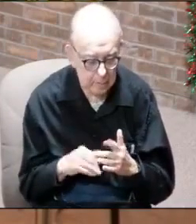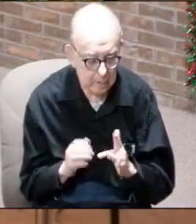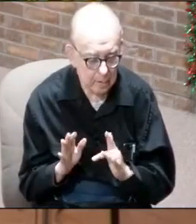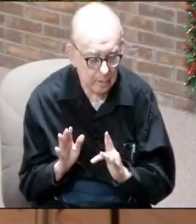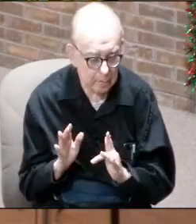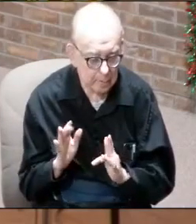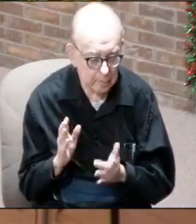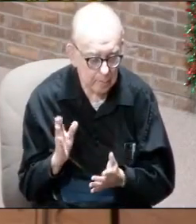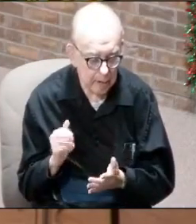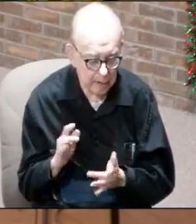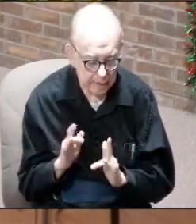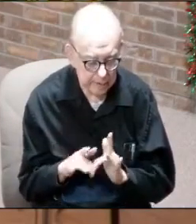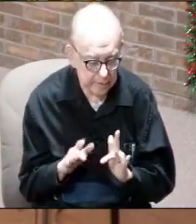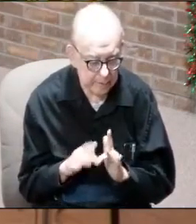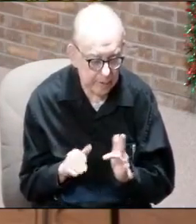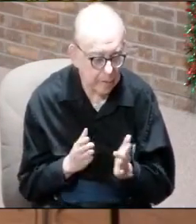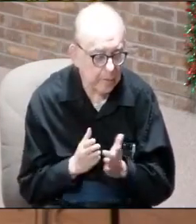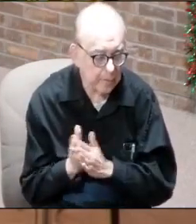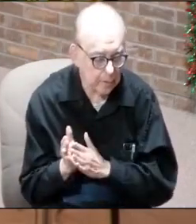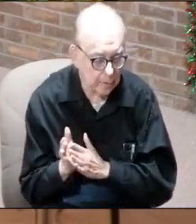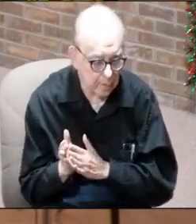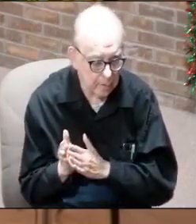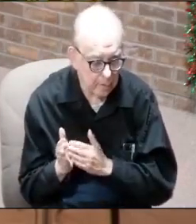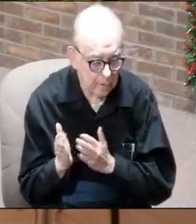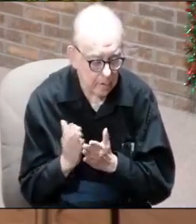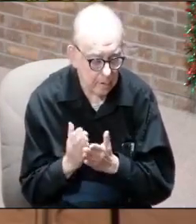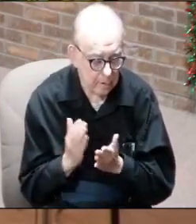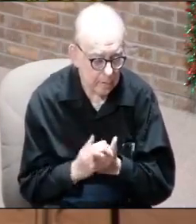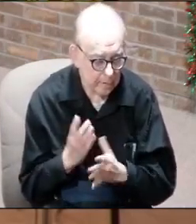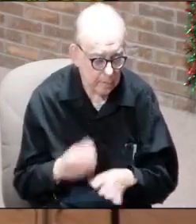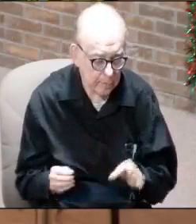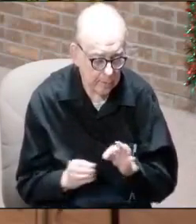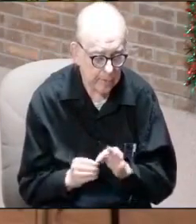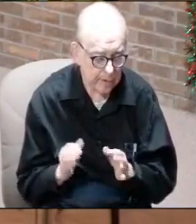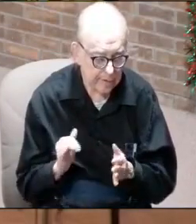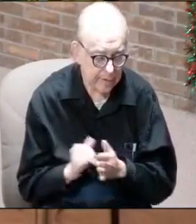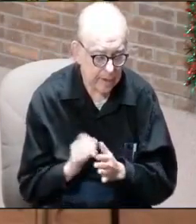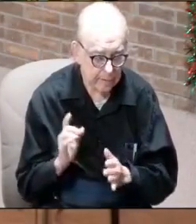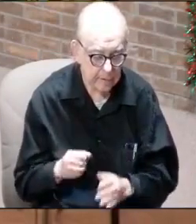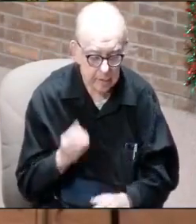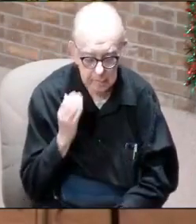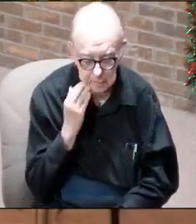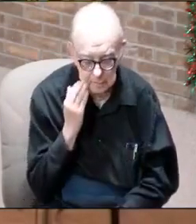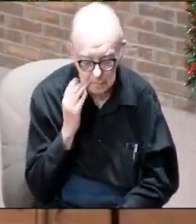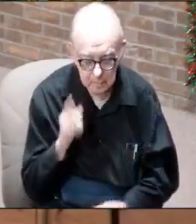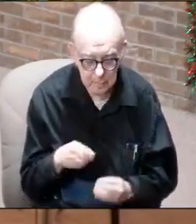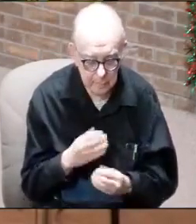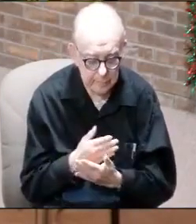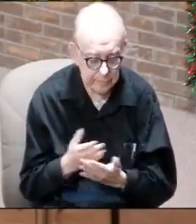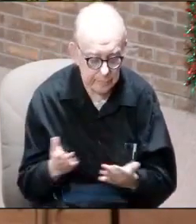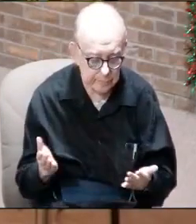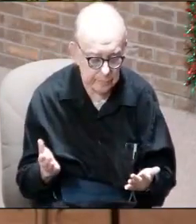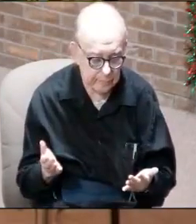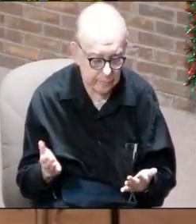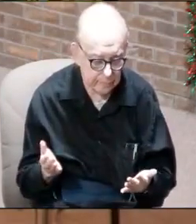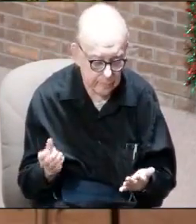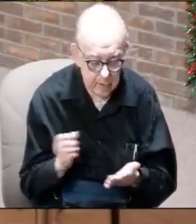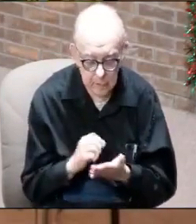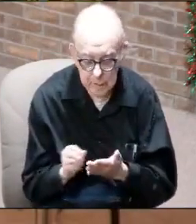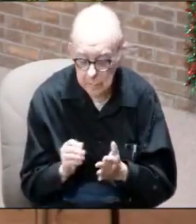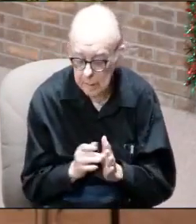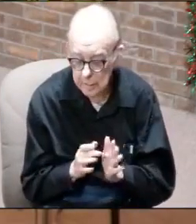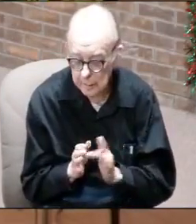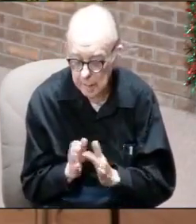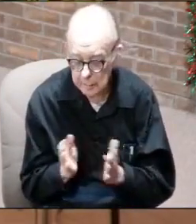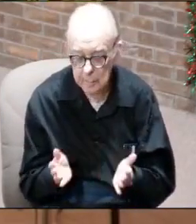through because there's some important things that you need to know about some things that were written in the Bible